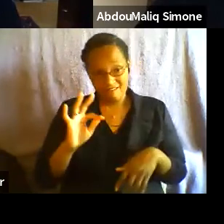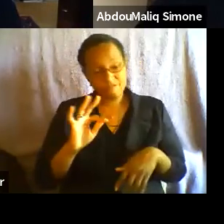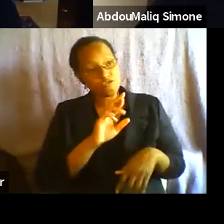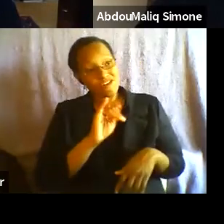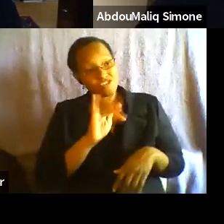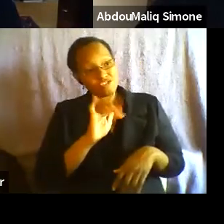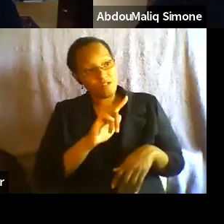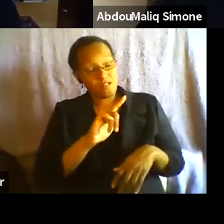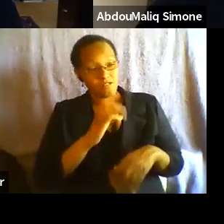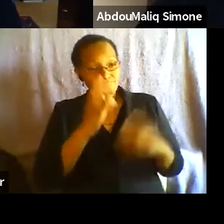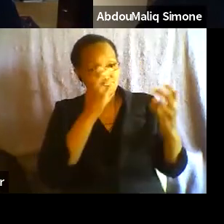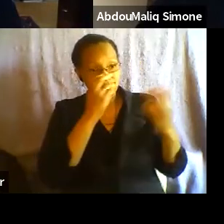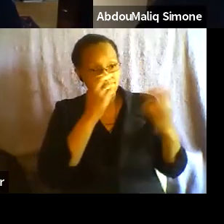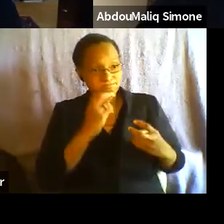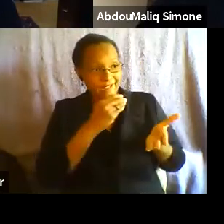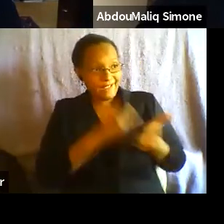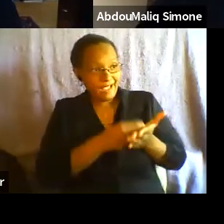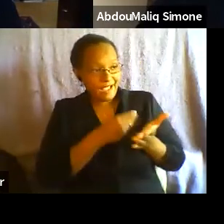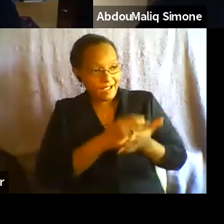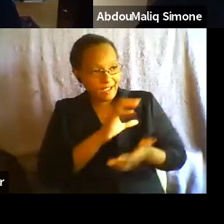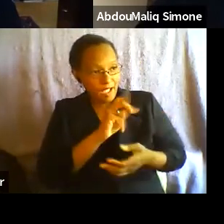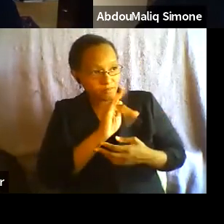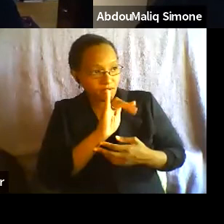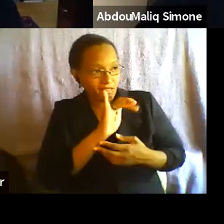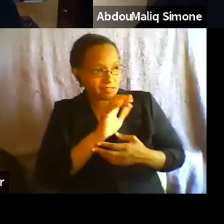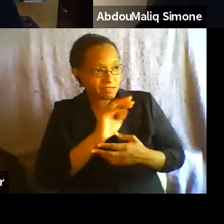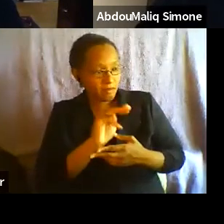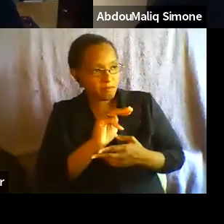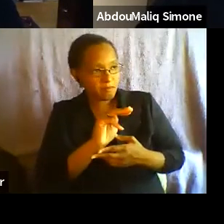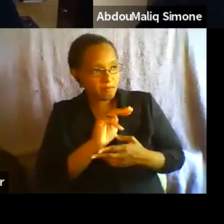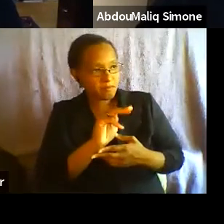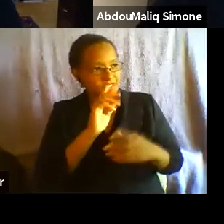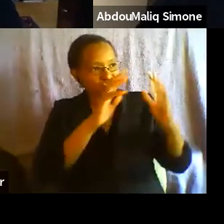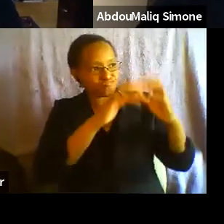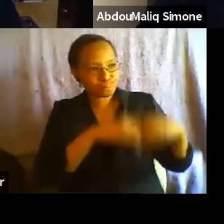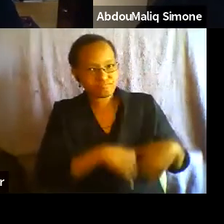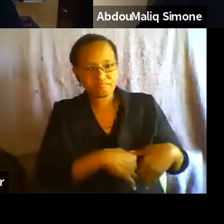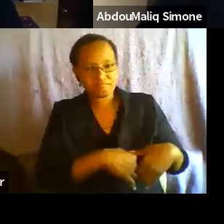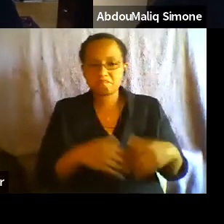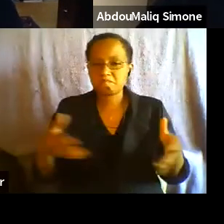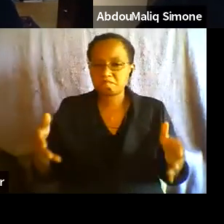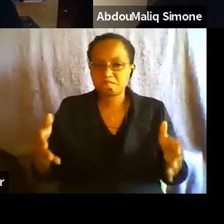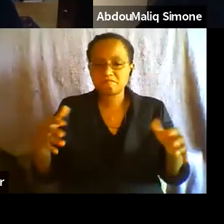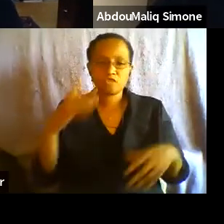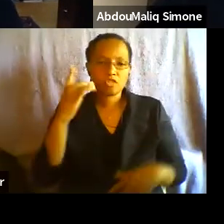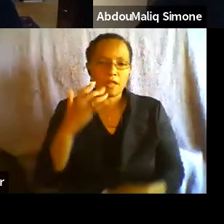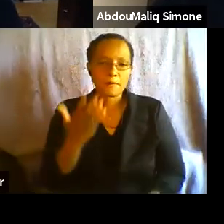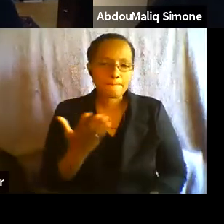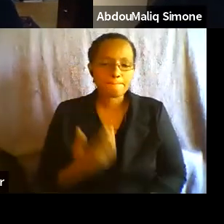And so I don't know if you want to take up that question, but it seems to follow on from what you were just talking about.